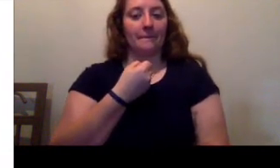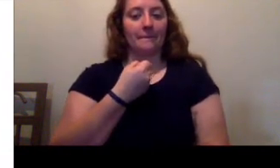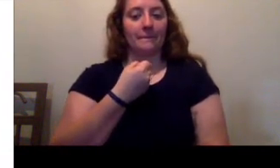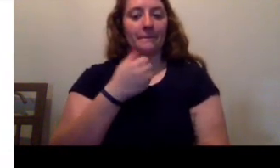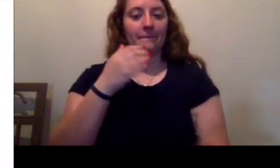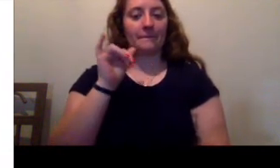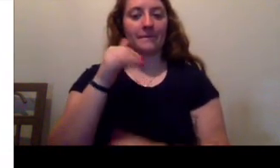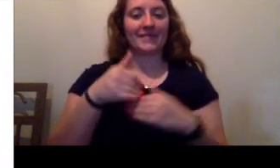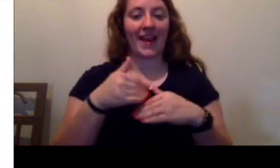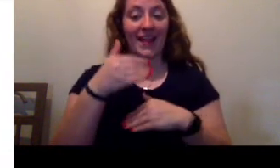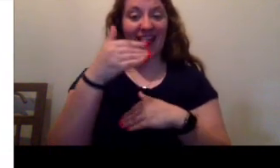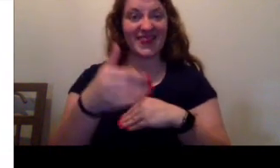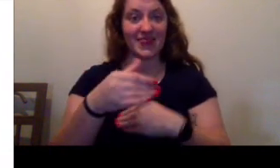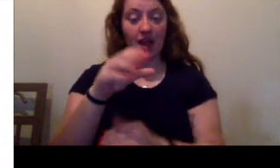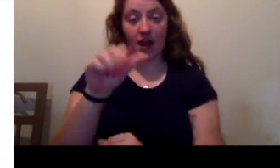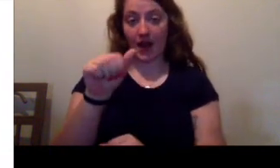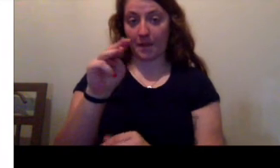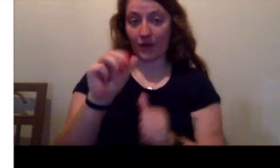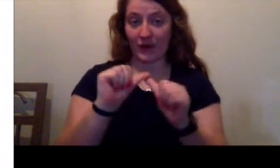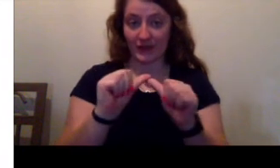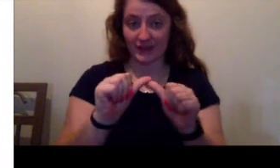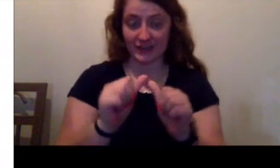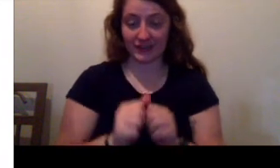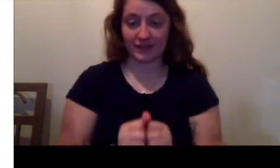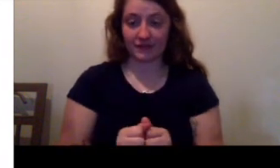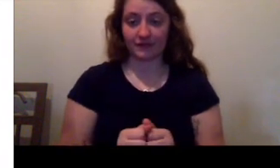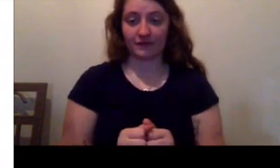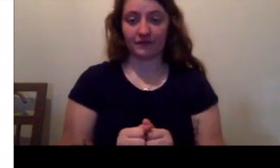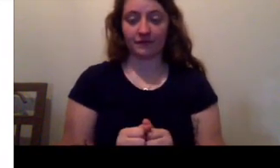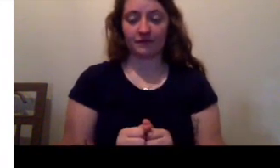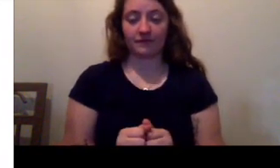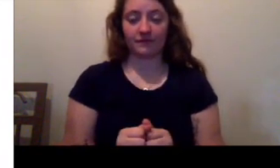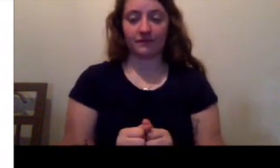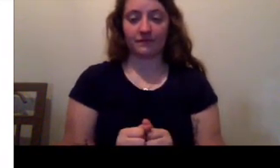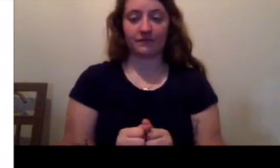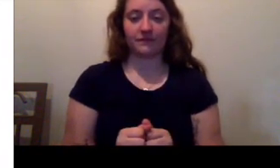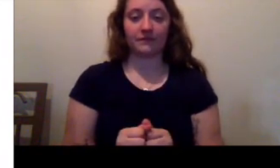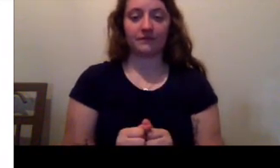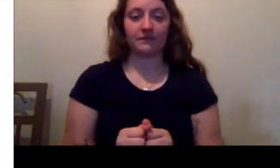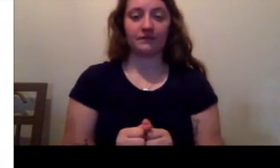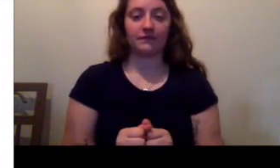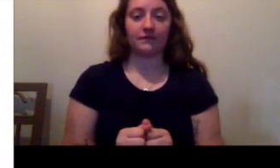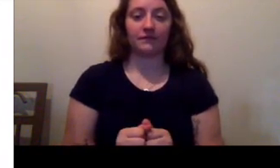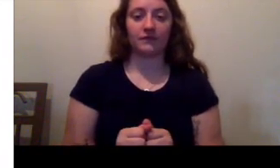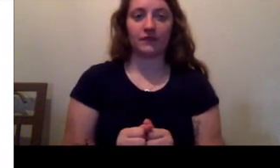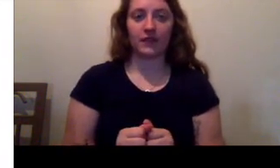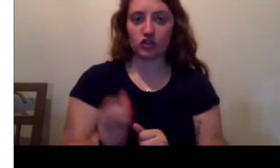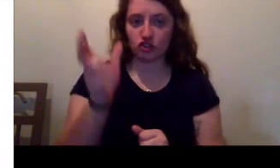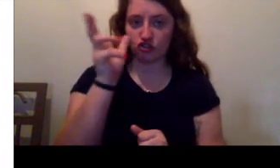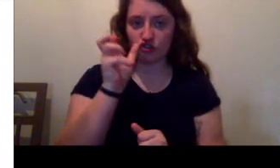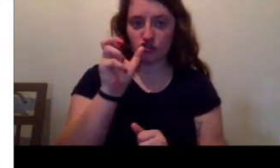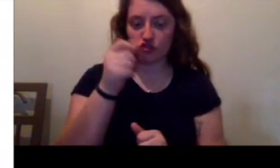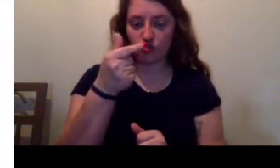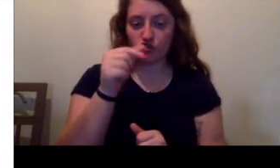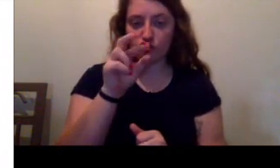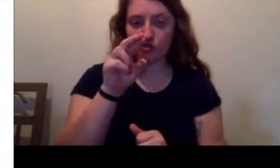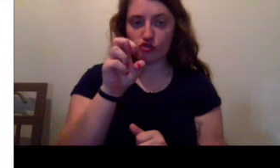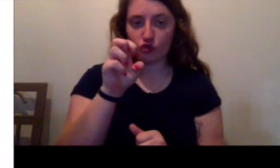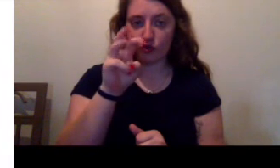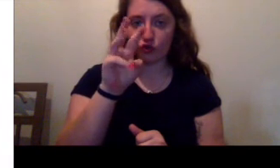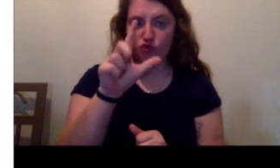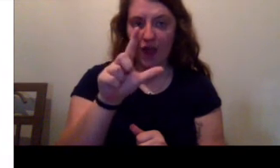Then Anne-Marie would go on in a low, dreadful-filled voice. She heard a growl.